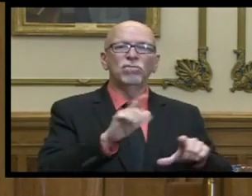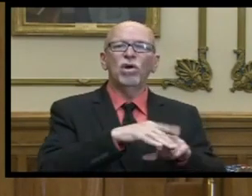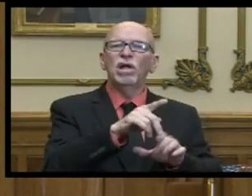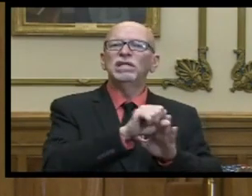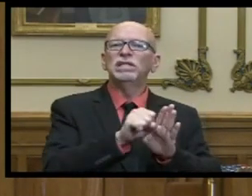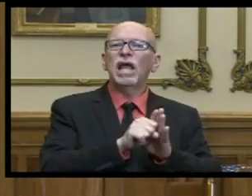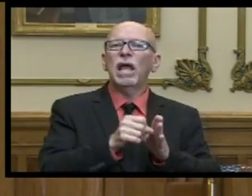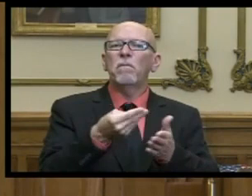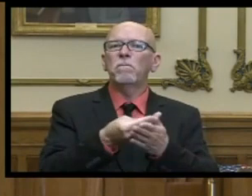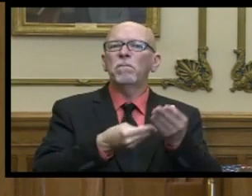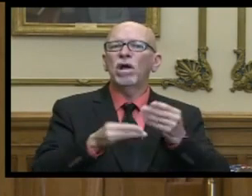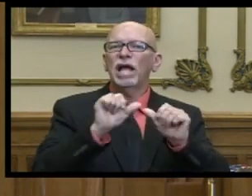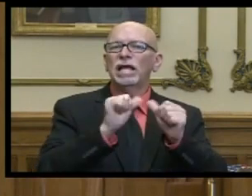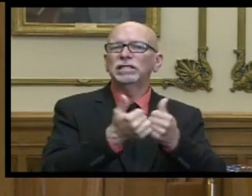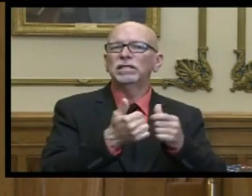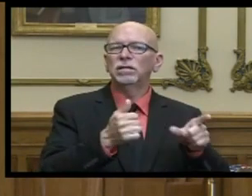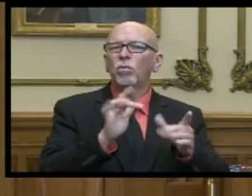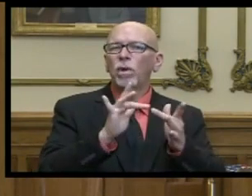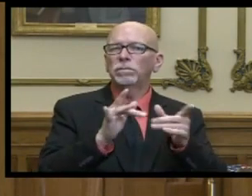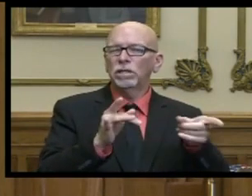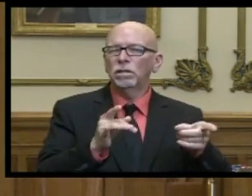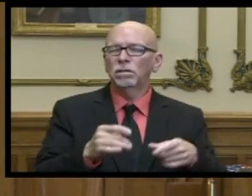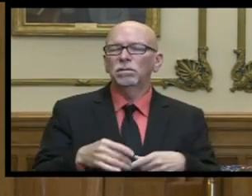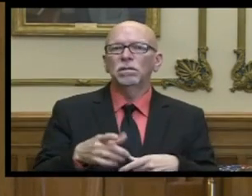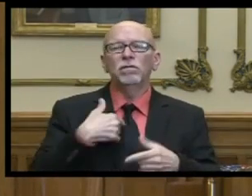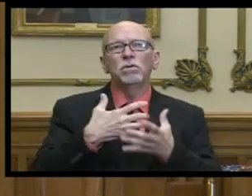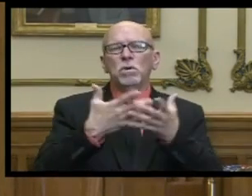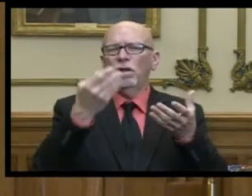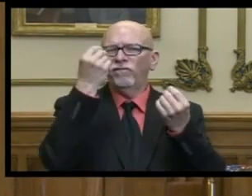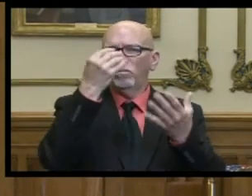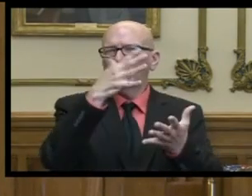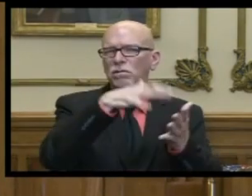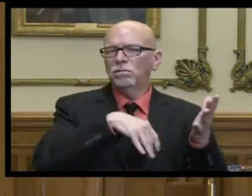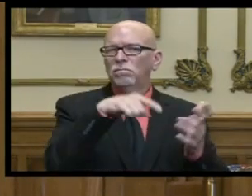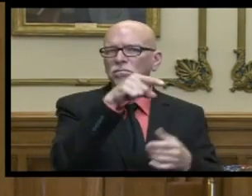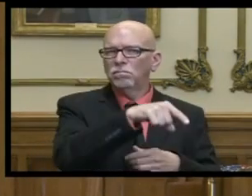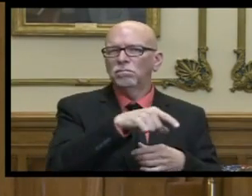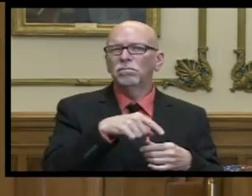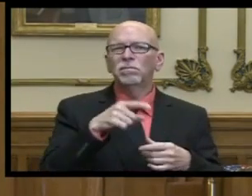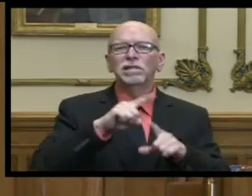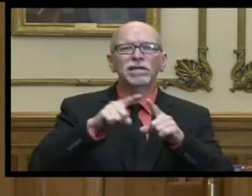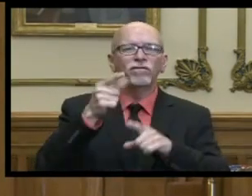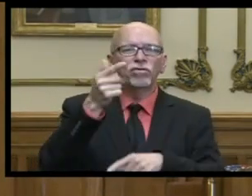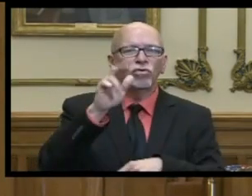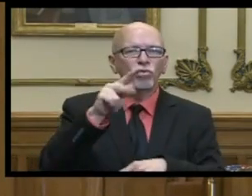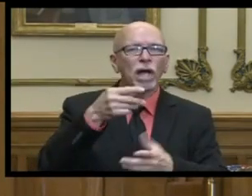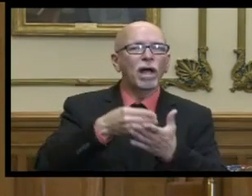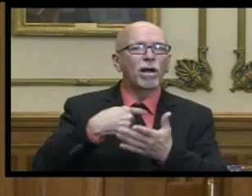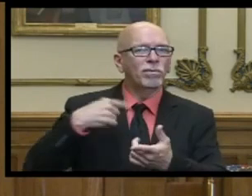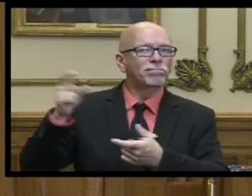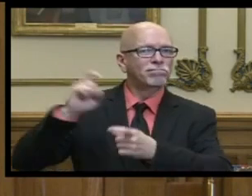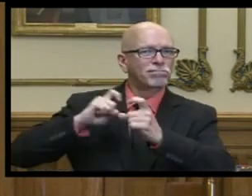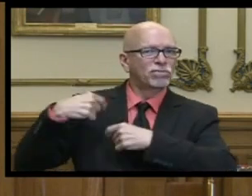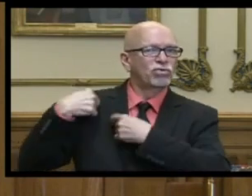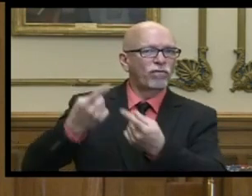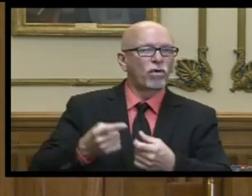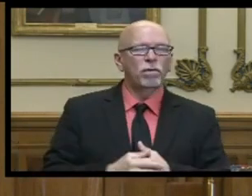state budget agency uh website and has a lot of information of of the grants that we have received so far